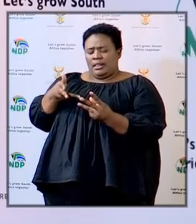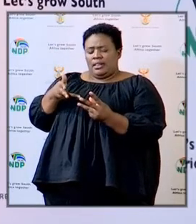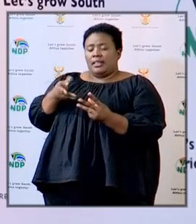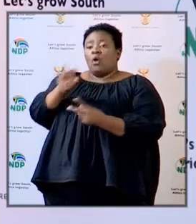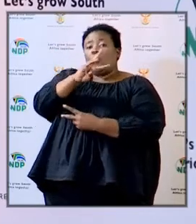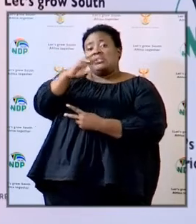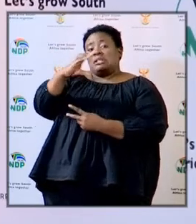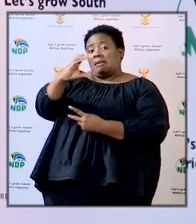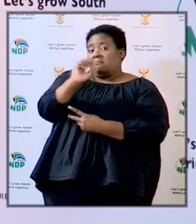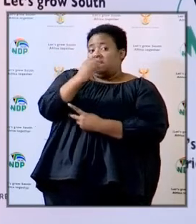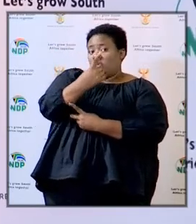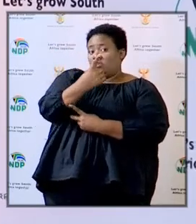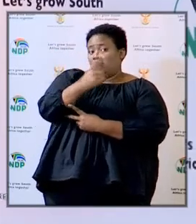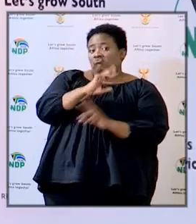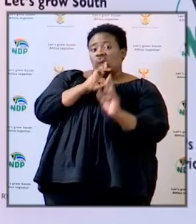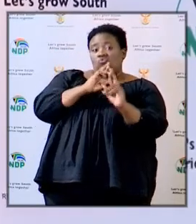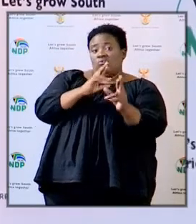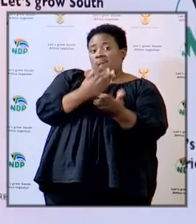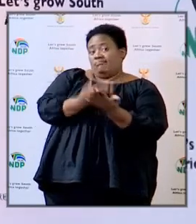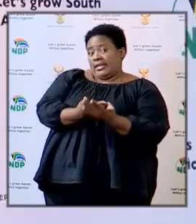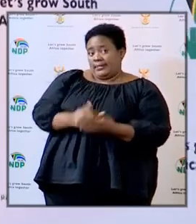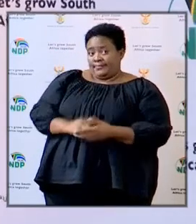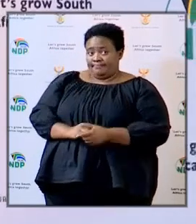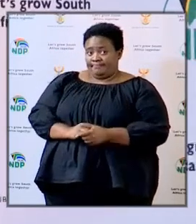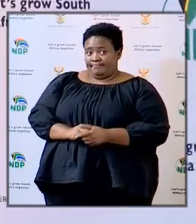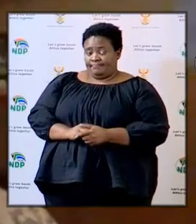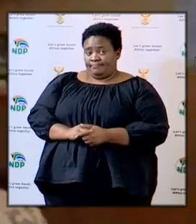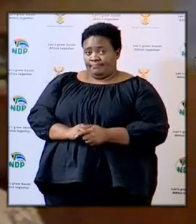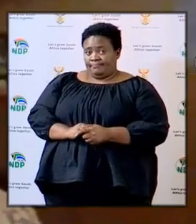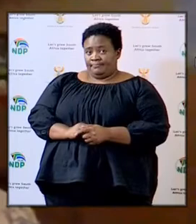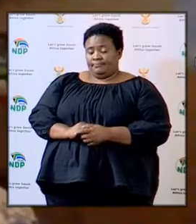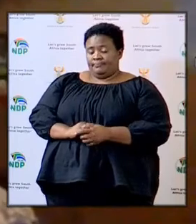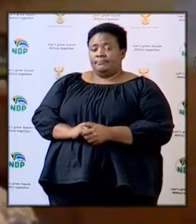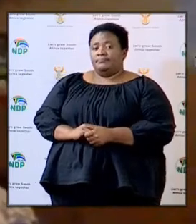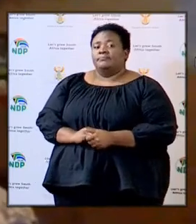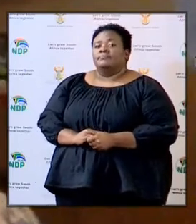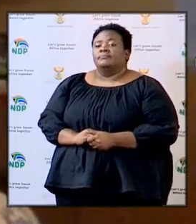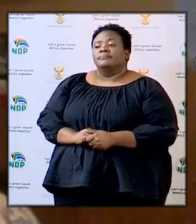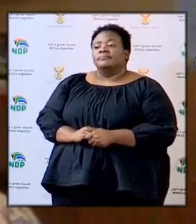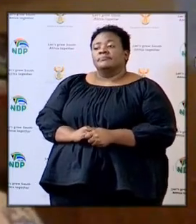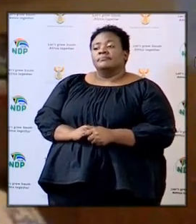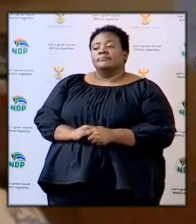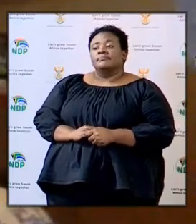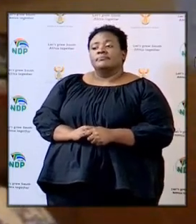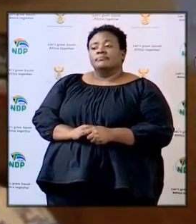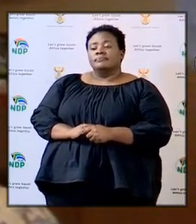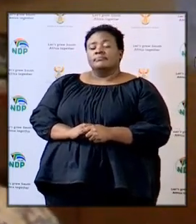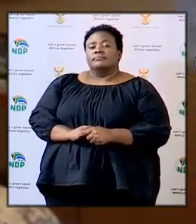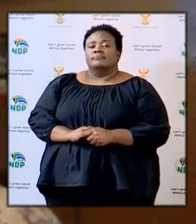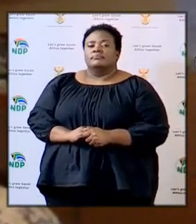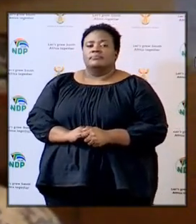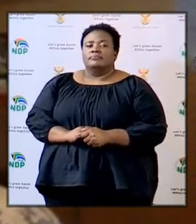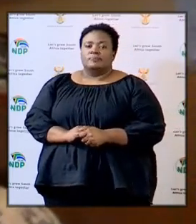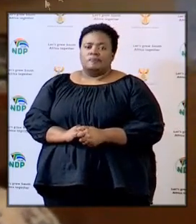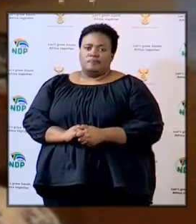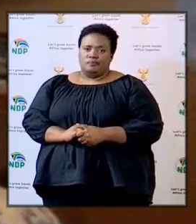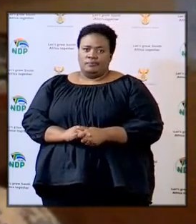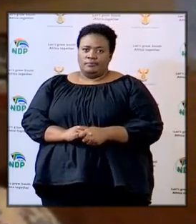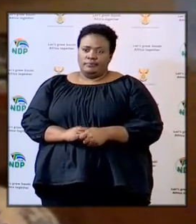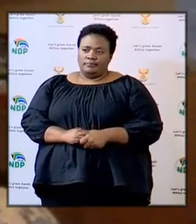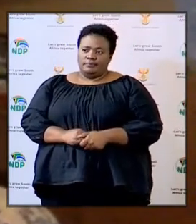the Western Cape to start with their response Western Cape go ahead their response Western Cape go ahead thank